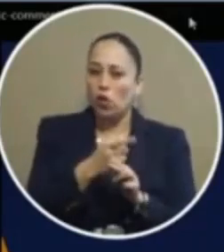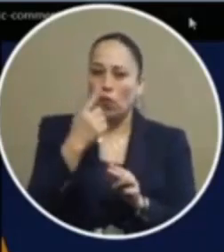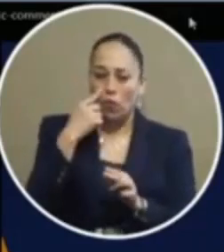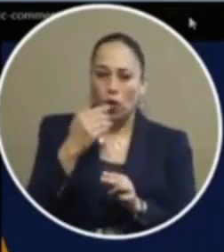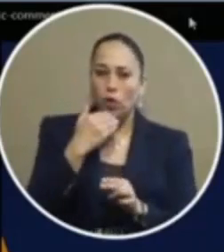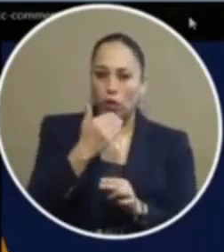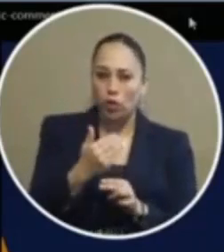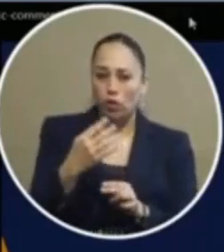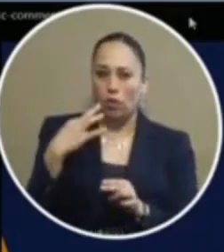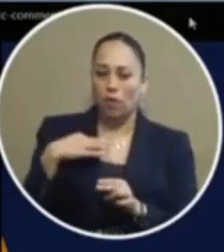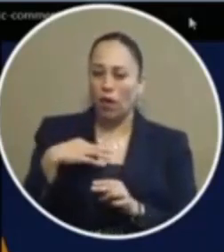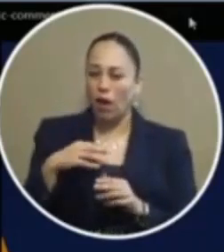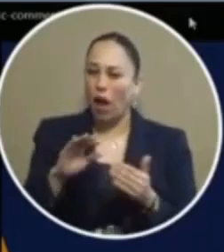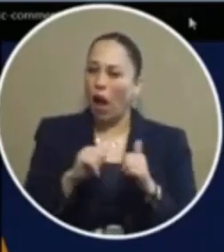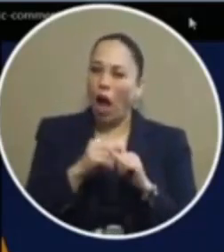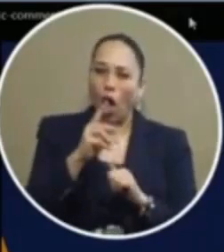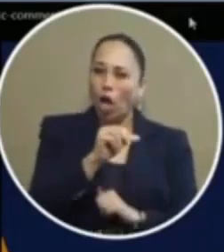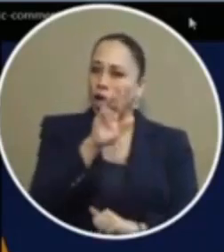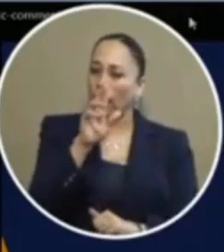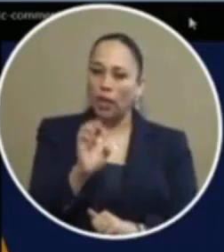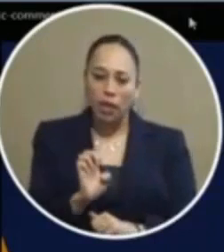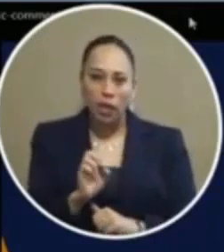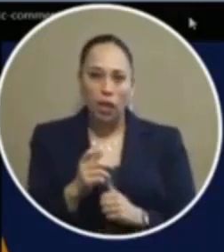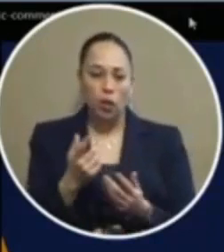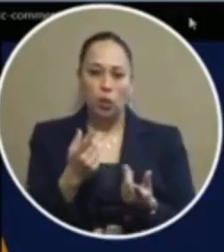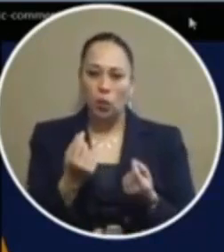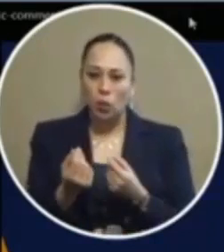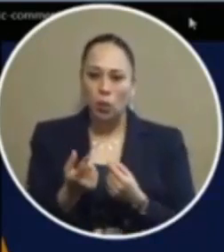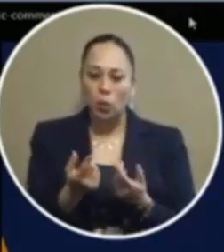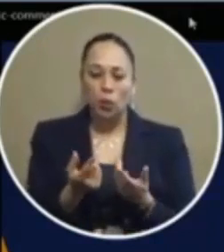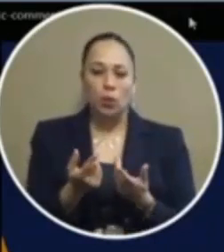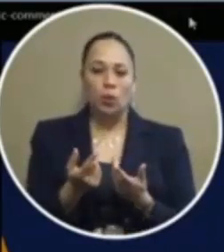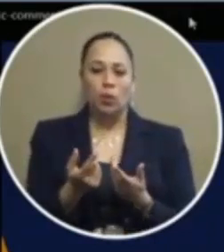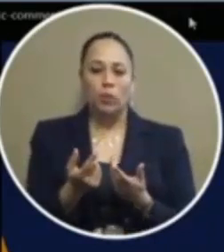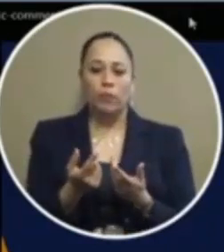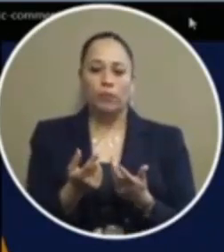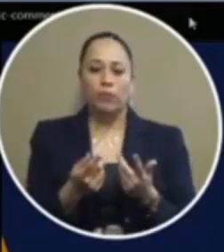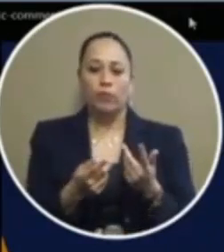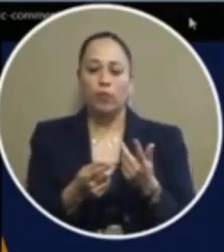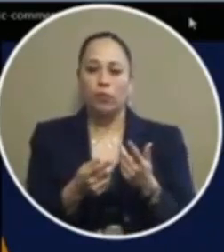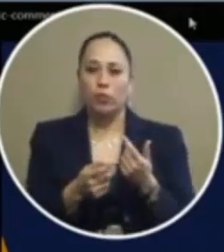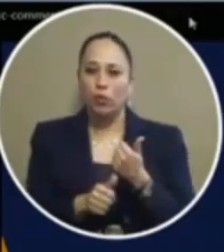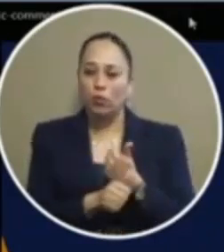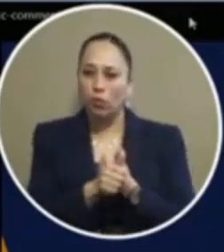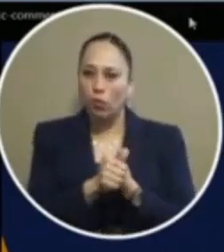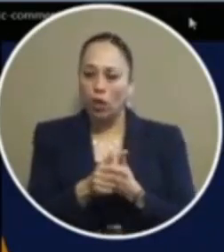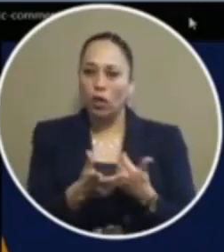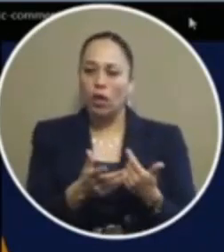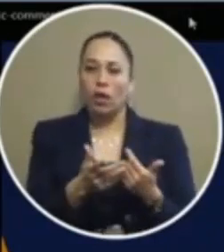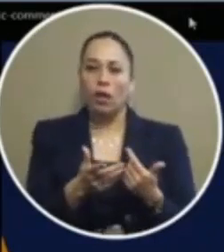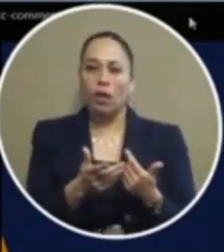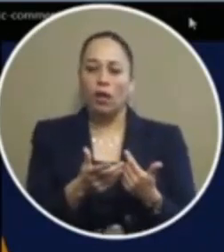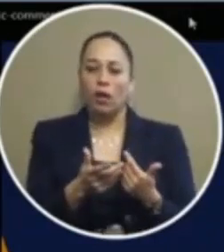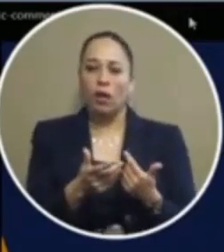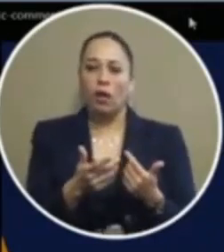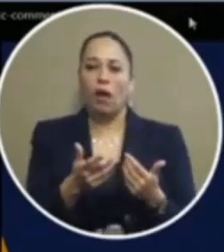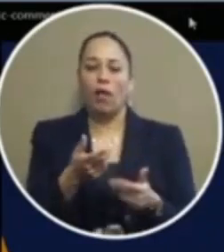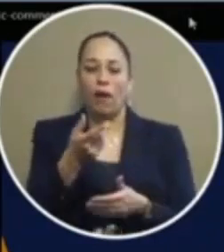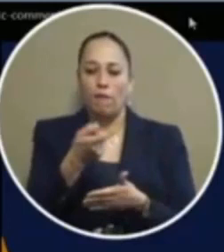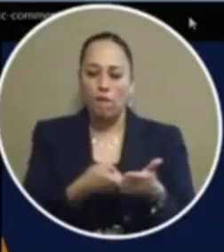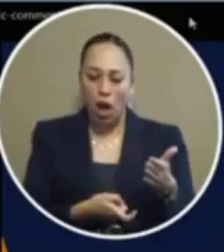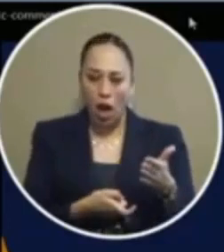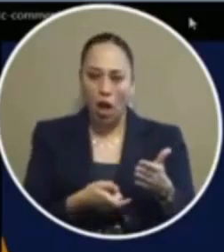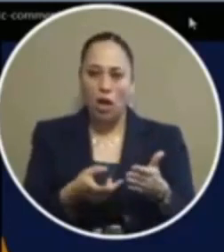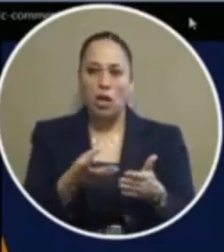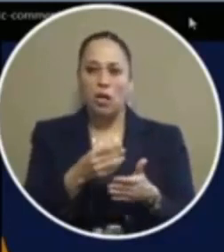how dare we uh go after them with uh you know threat of um you know heavy uh fines and